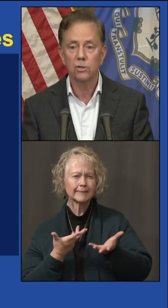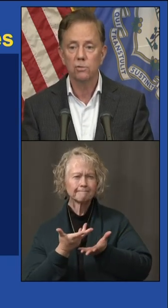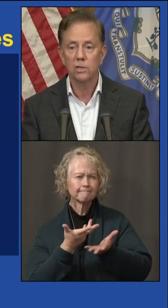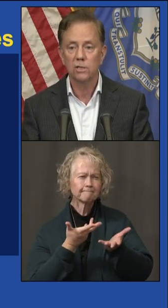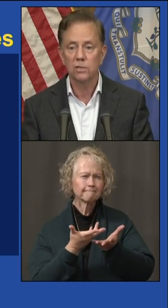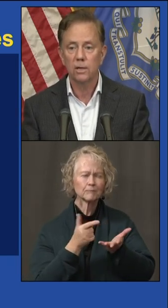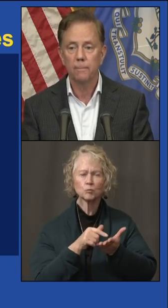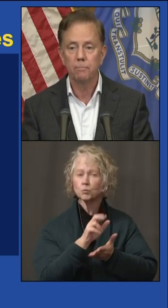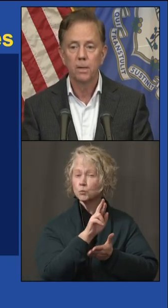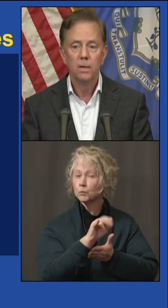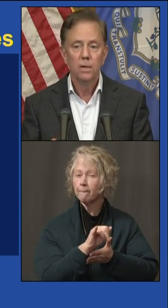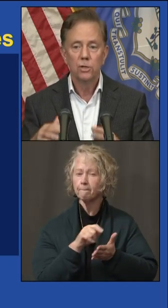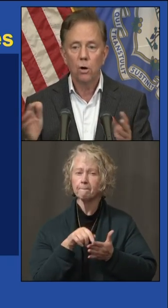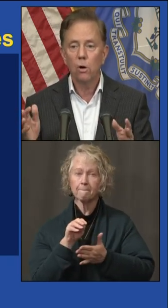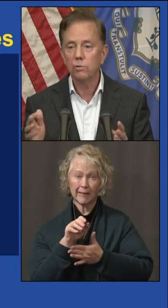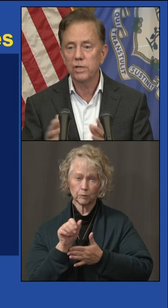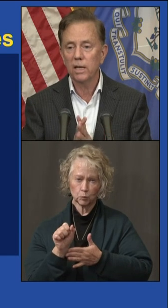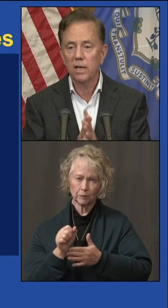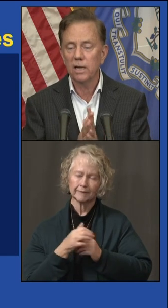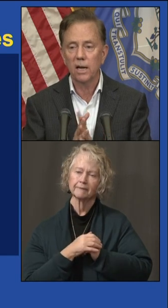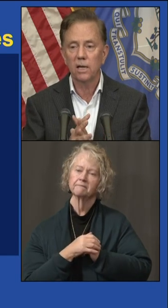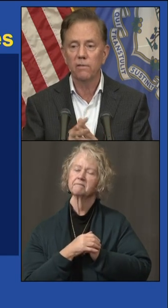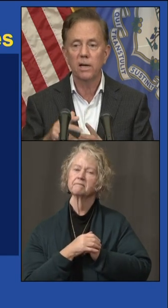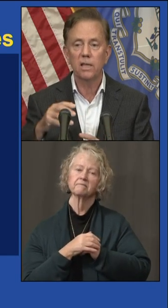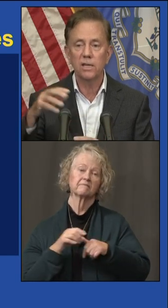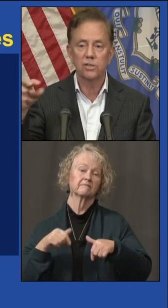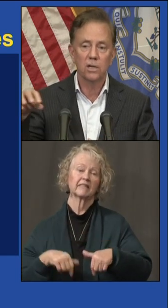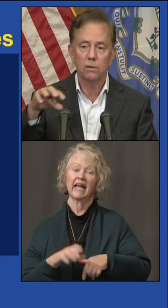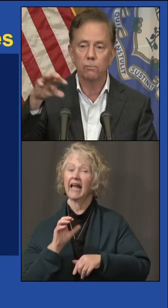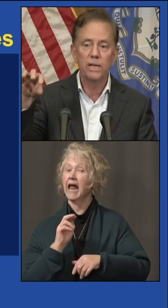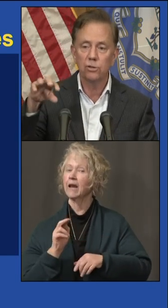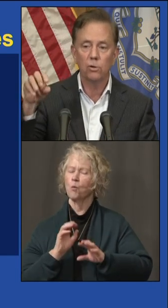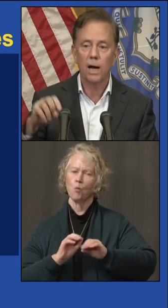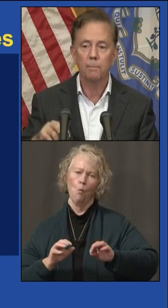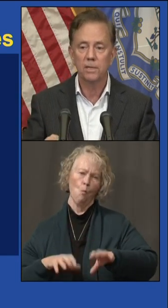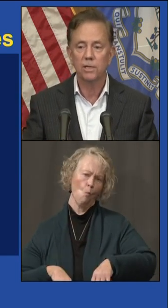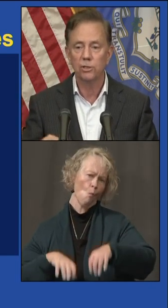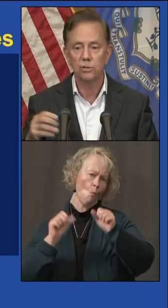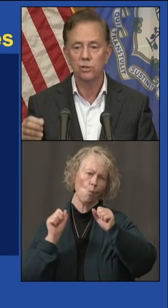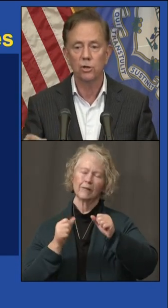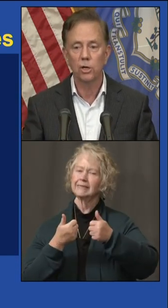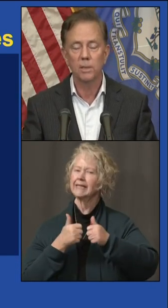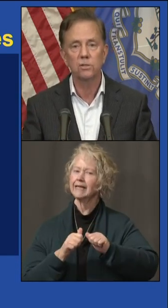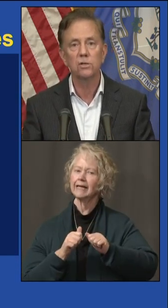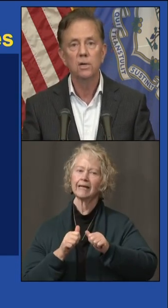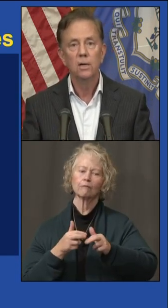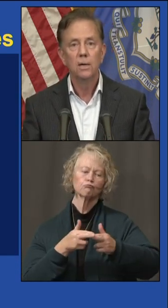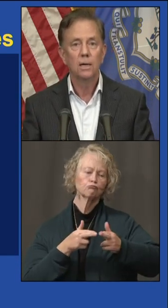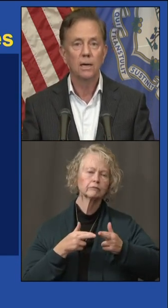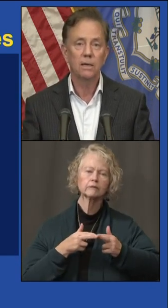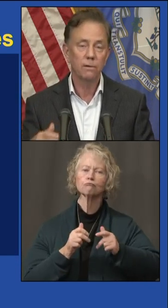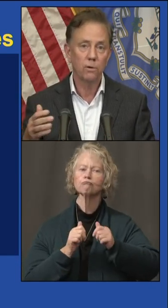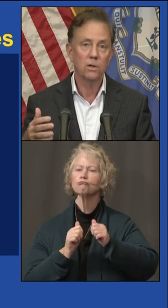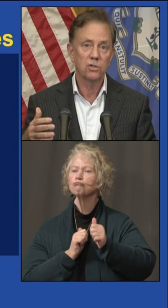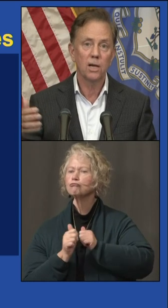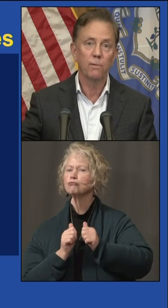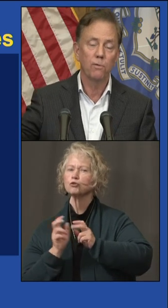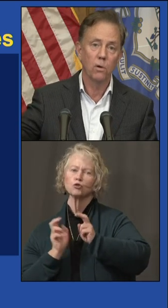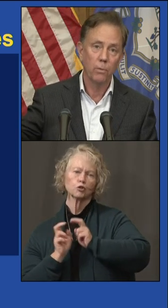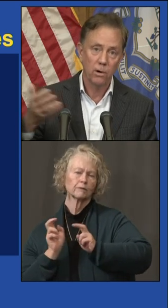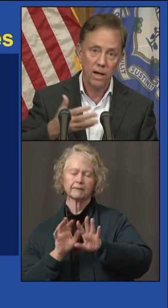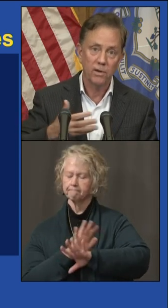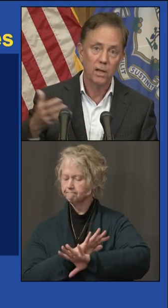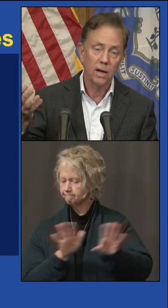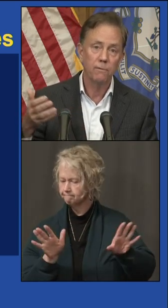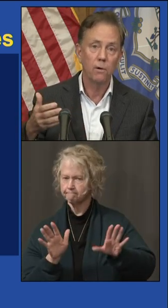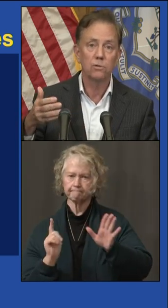Massachusetts. No hosting in Connecticut of any of these regional competitions or tournaments. You've heard us say